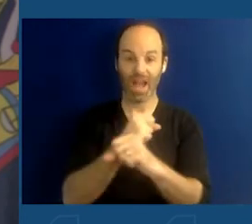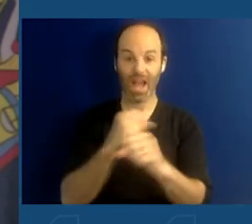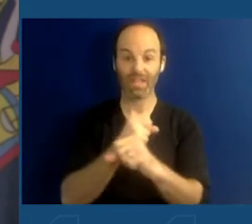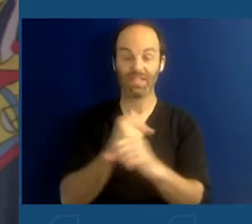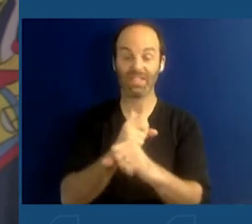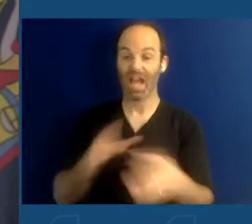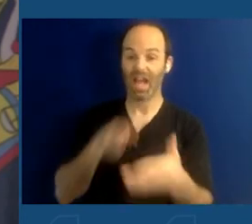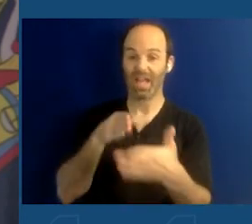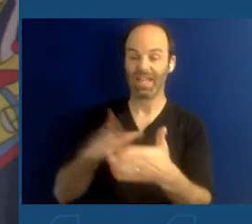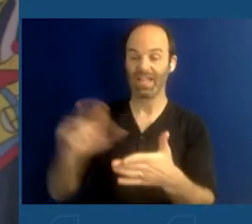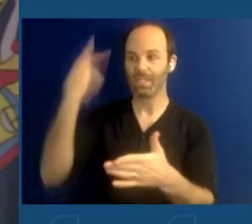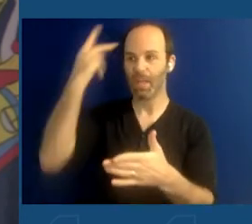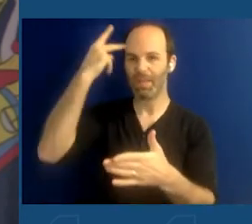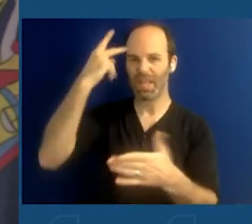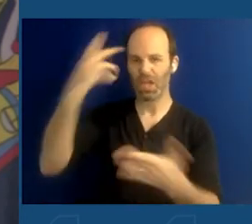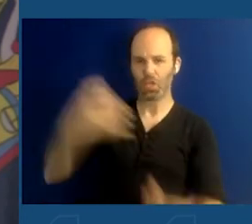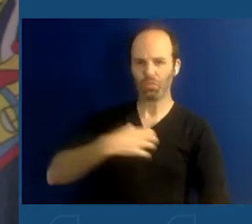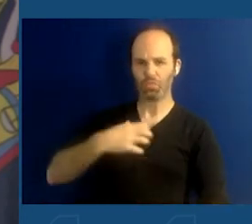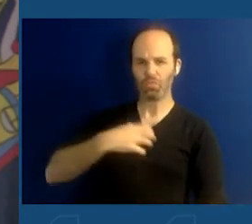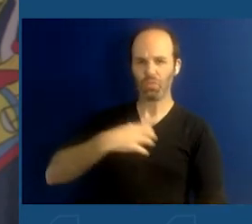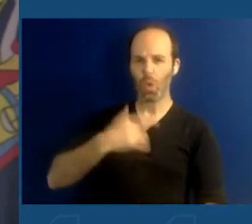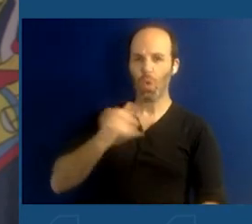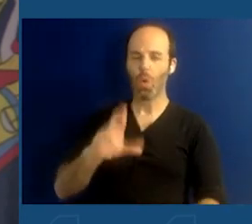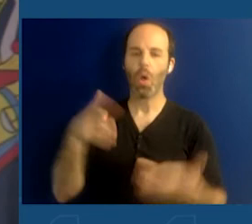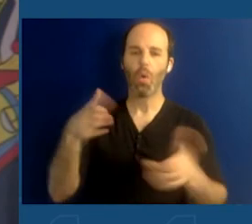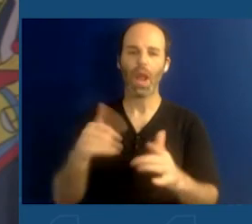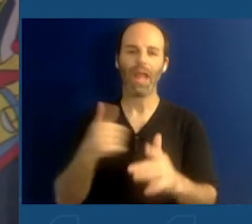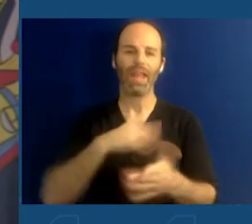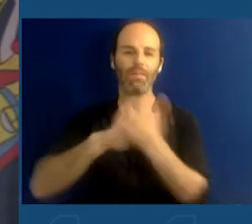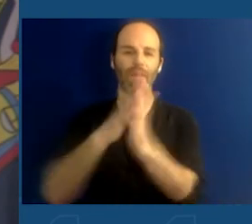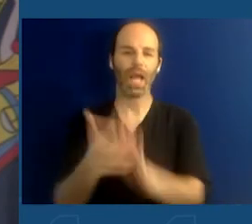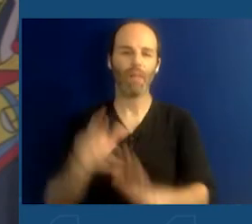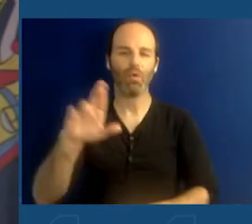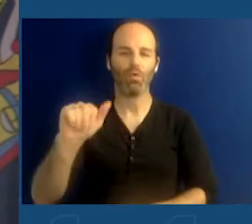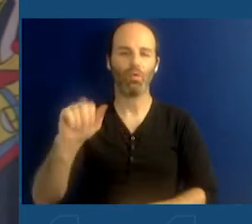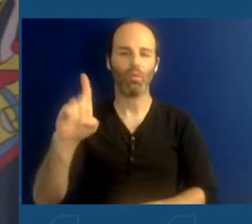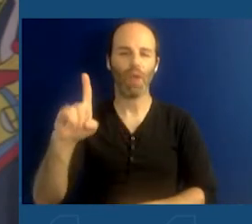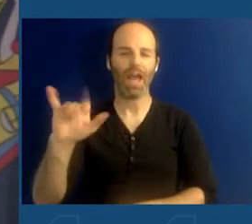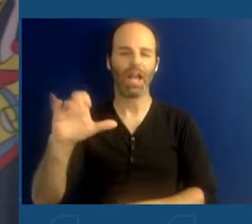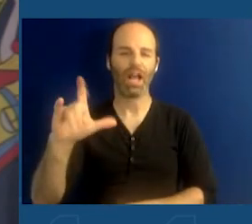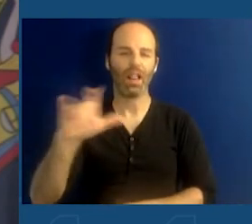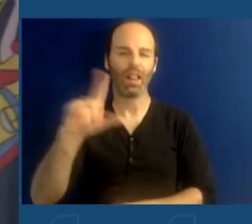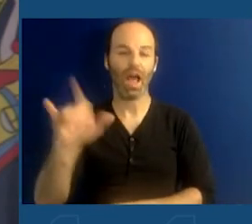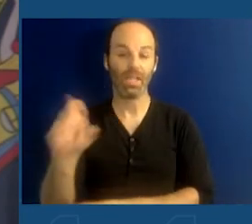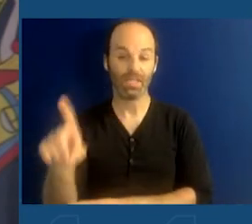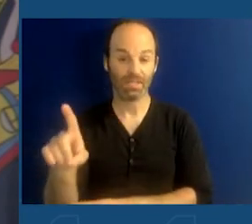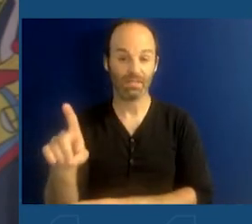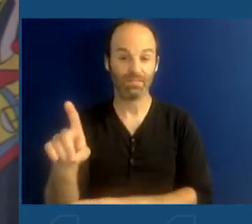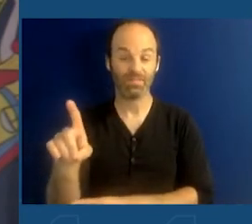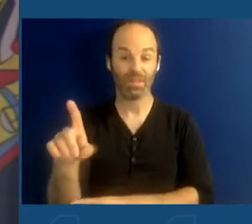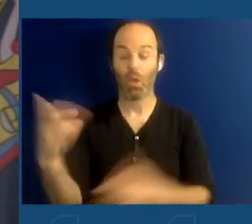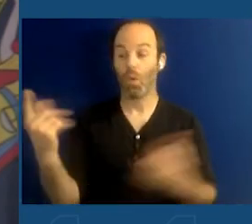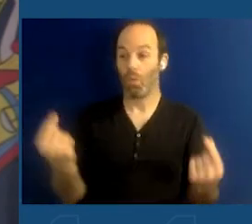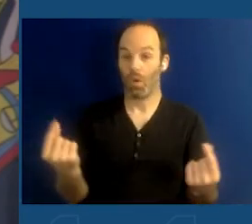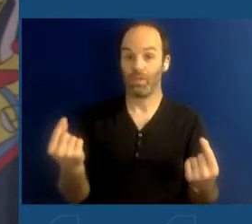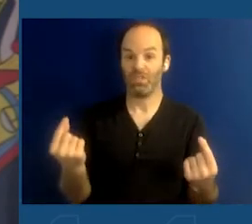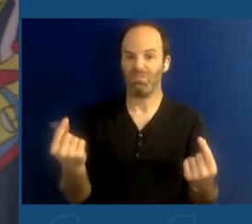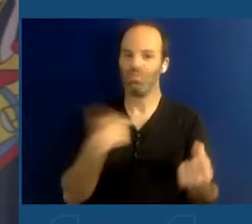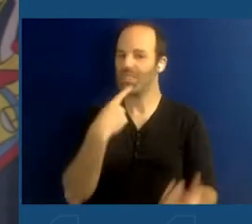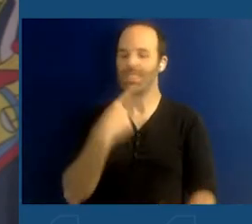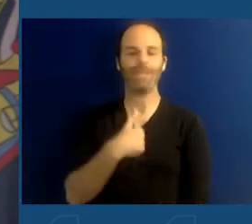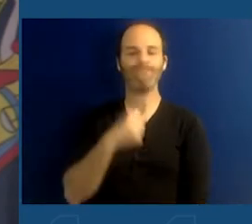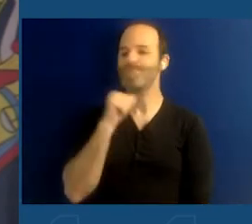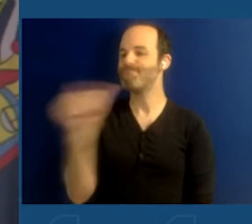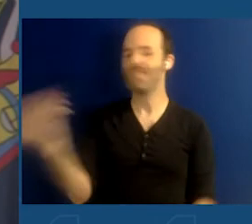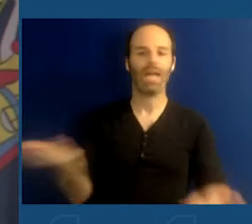they have or some way they've been radicalized. But here's what we have to do. We have to say, not in New York. Not in